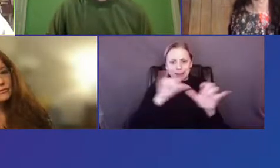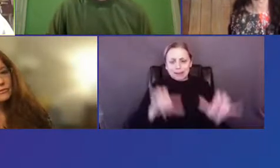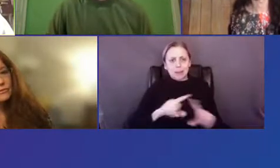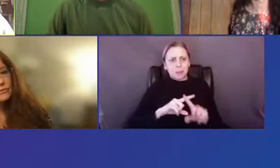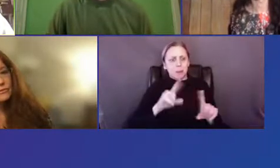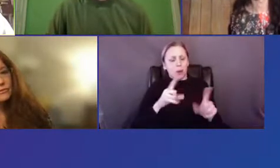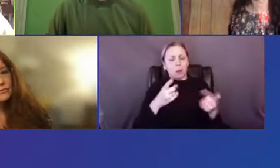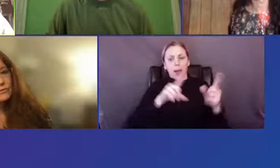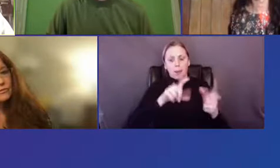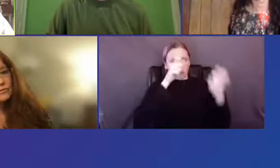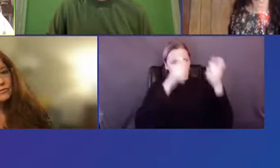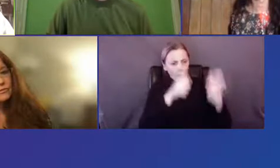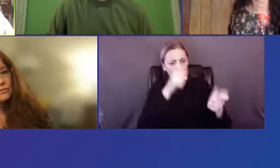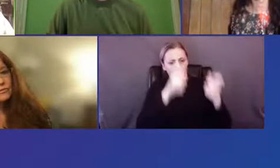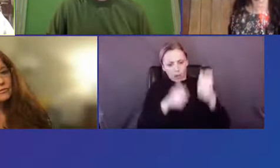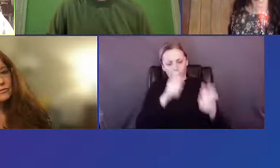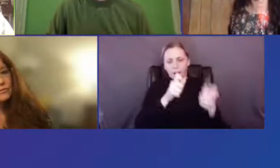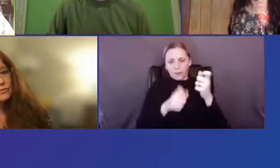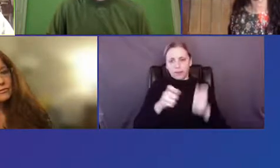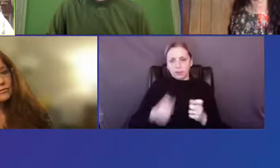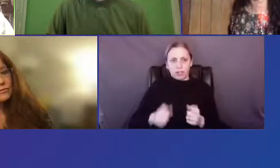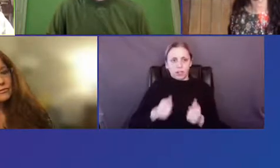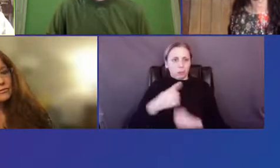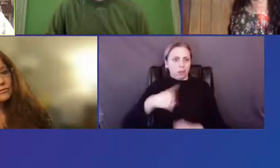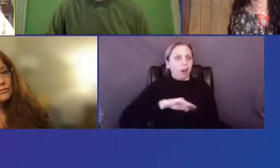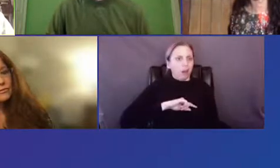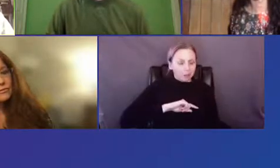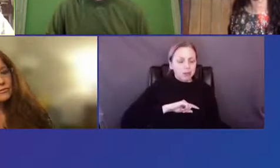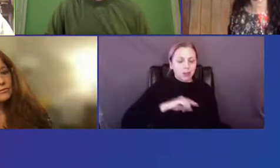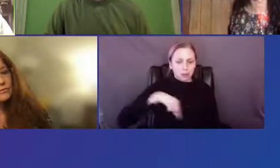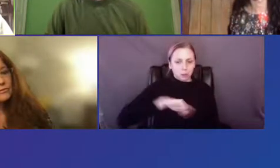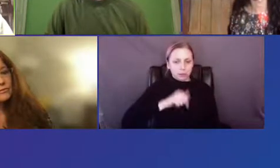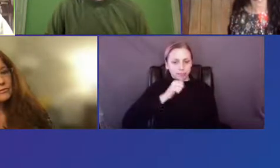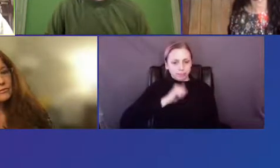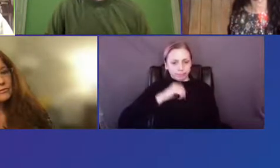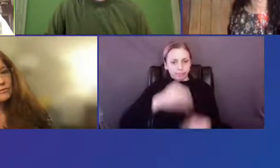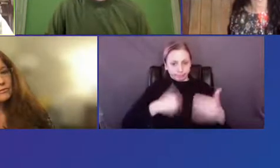around and play around, uh, with us, uh, as we go along.